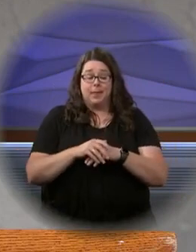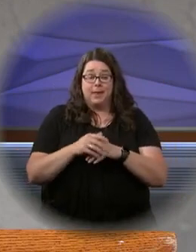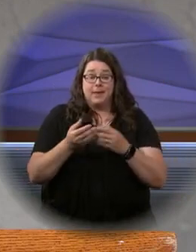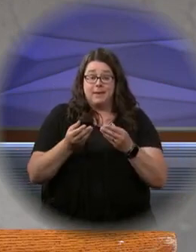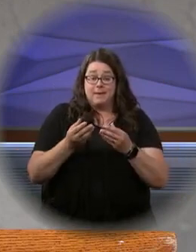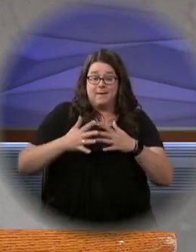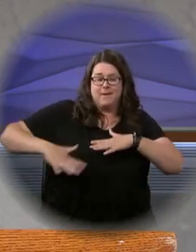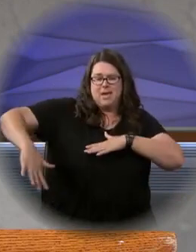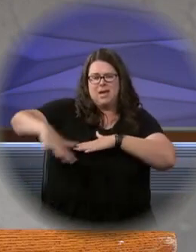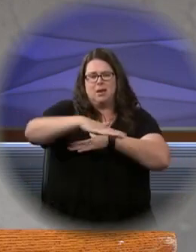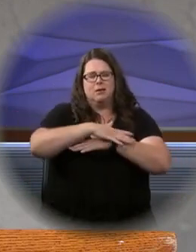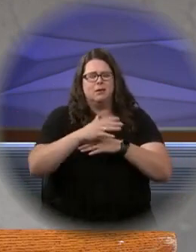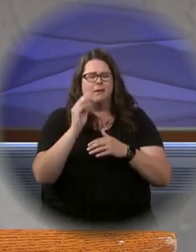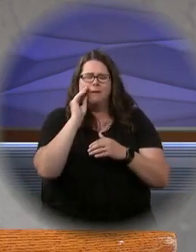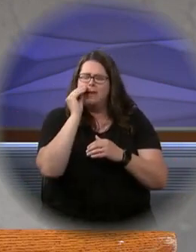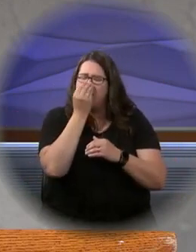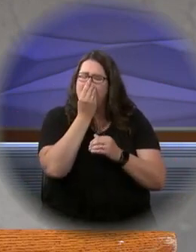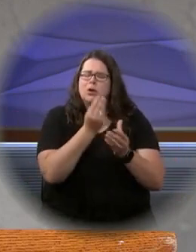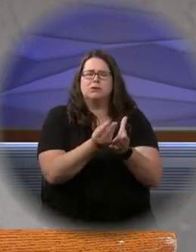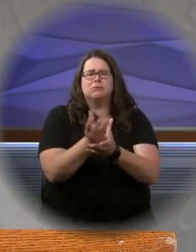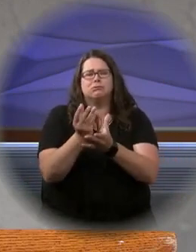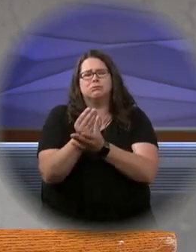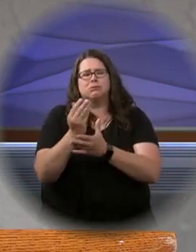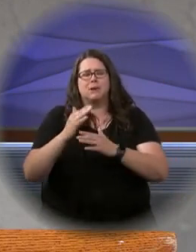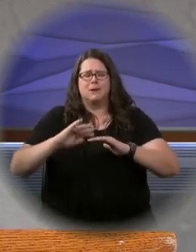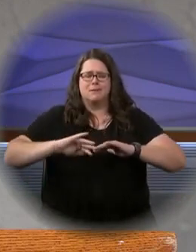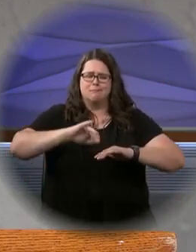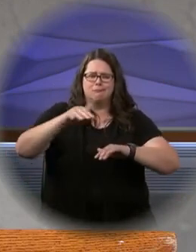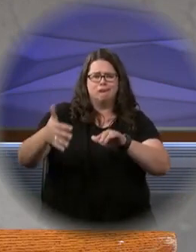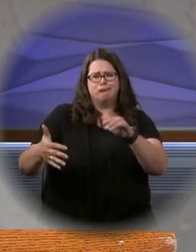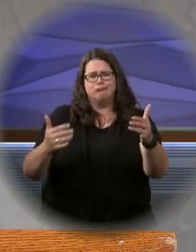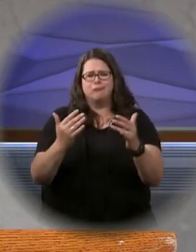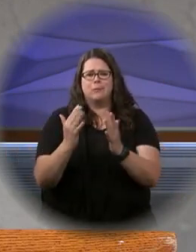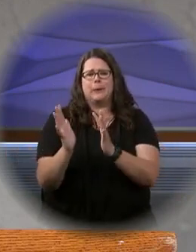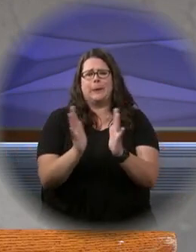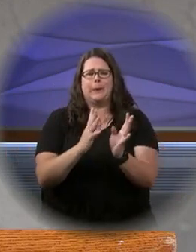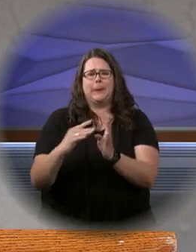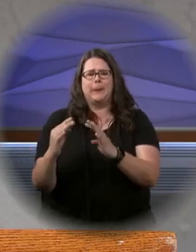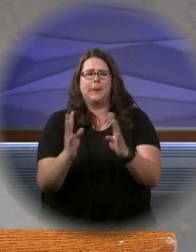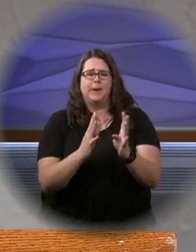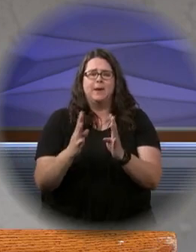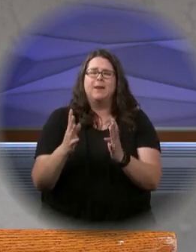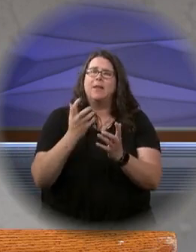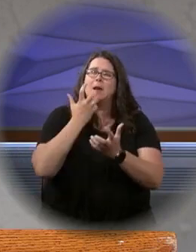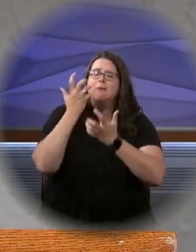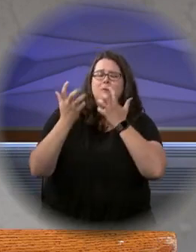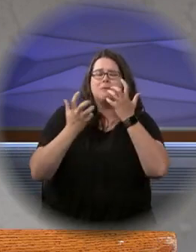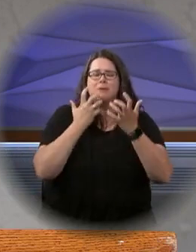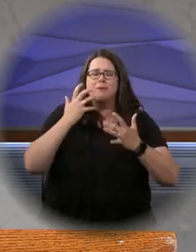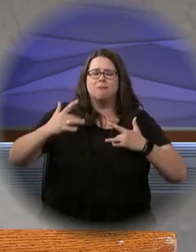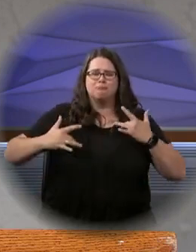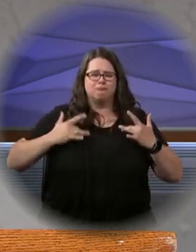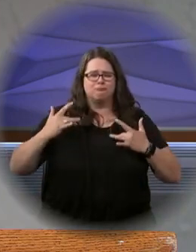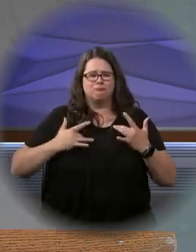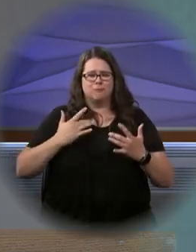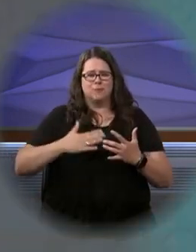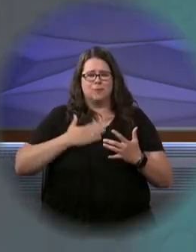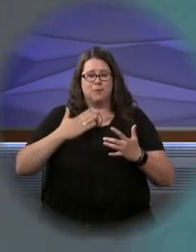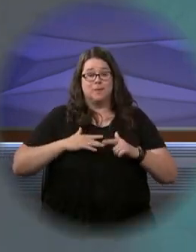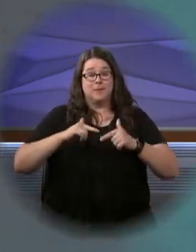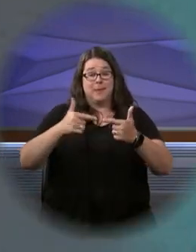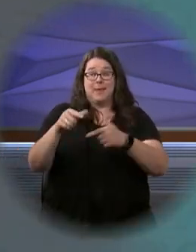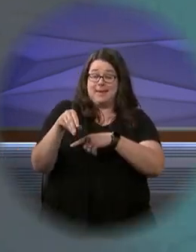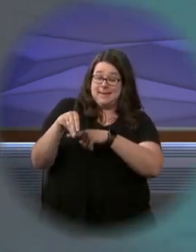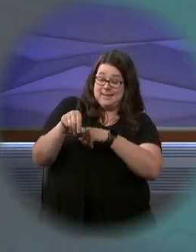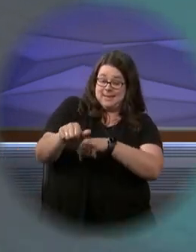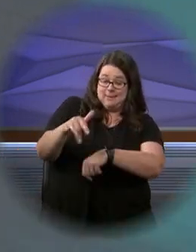garmented with flocks, and the valleys blanketed with grain. They shout and sing for joy. The seed